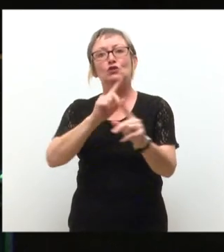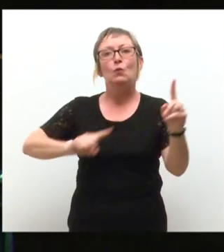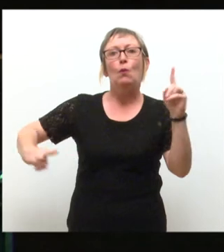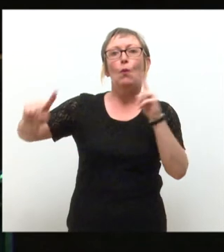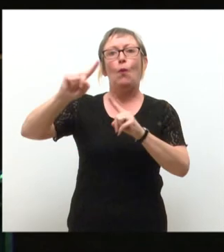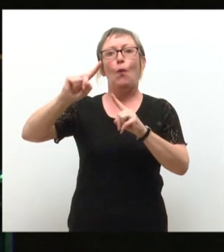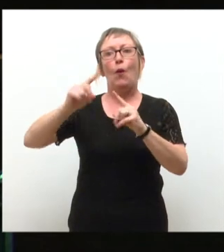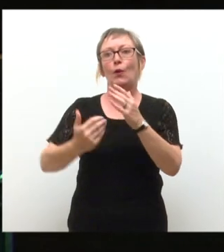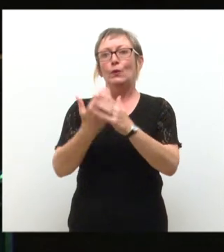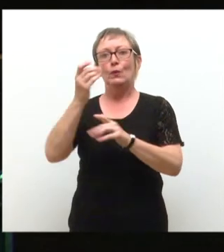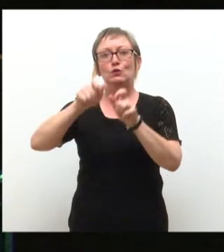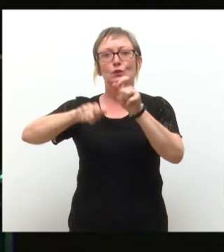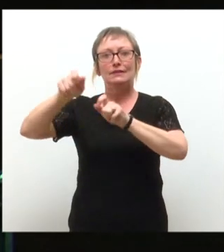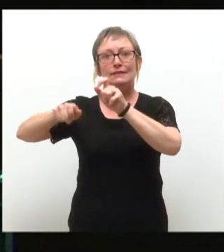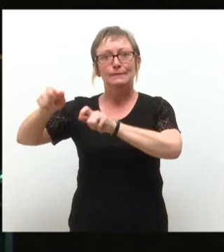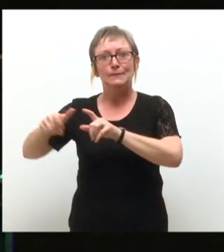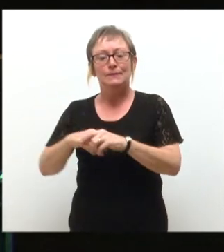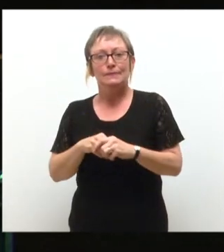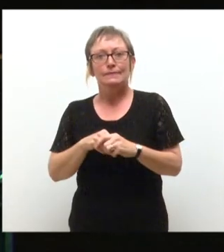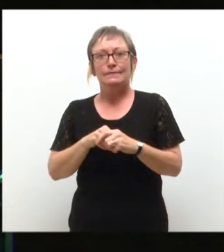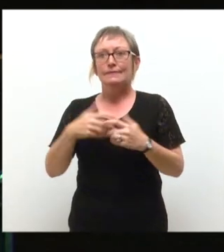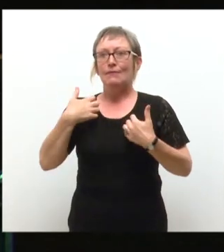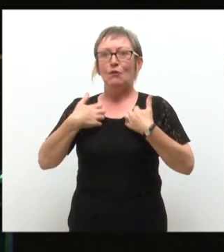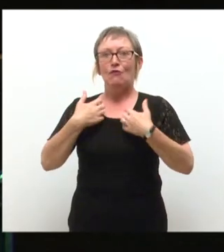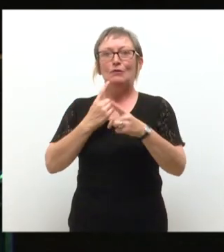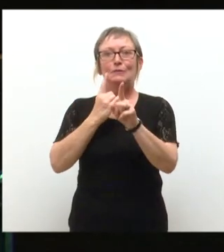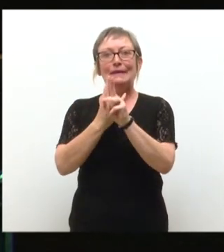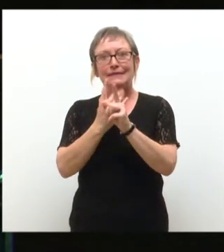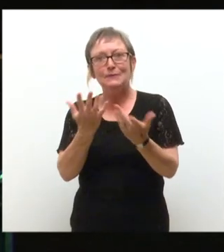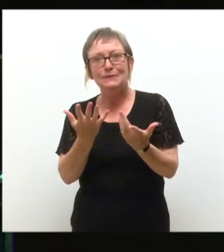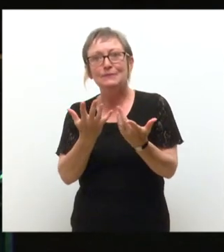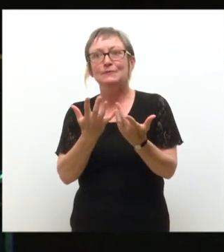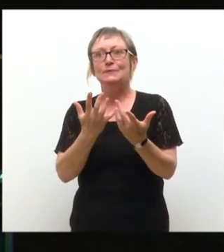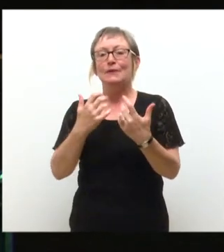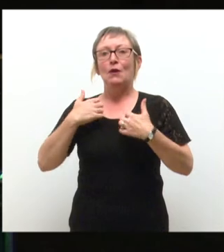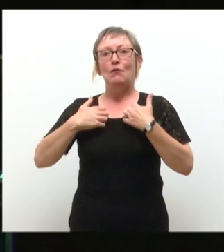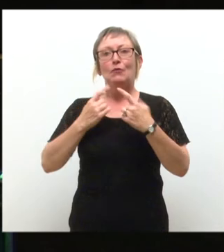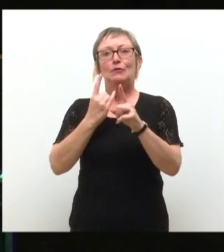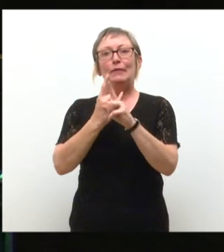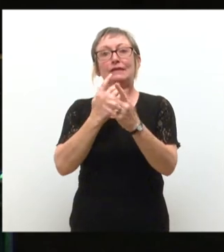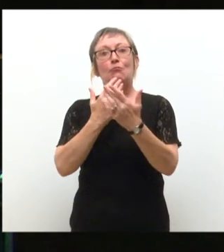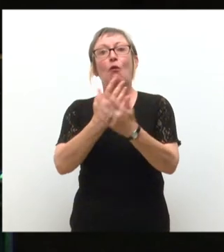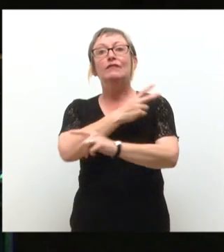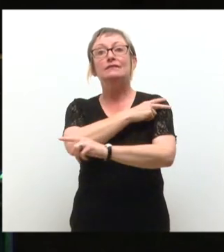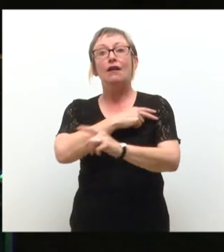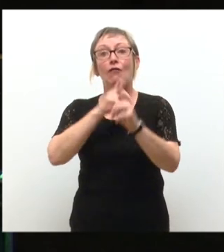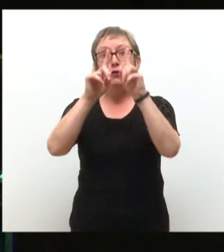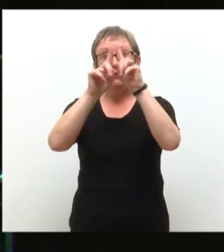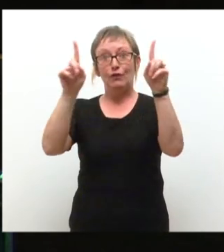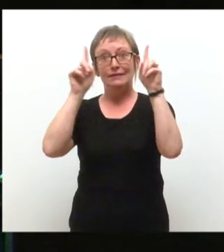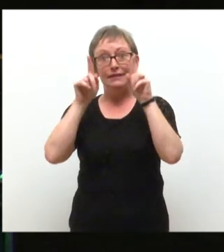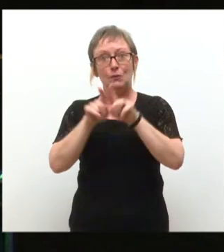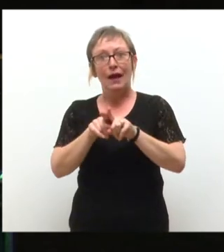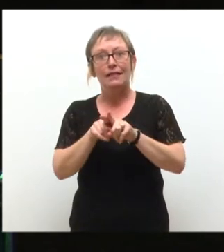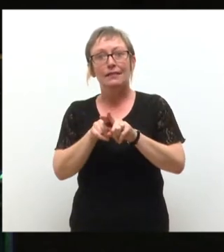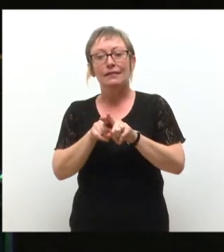incoming students. I look forward to meeting you. And I look forward to meeting more of the staff of the university as well